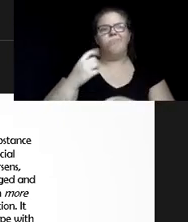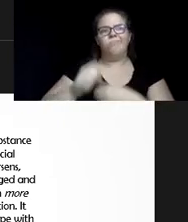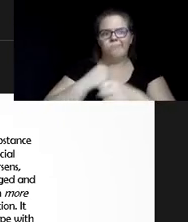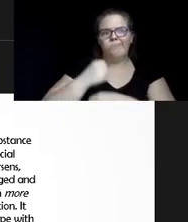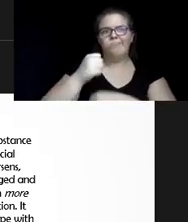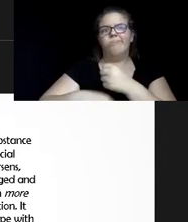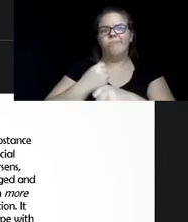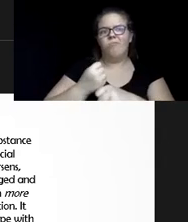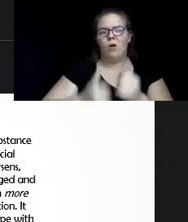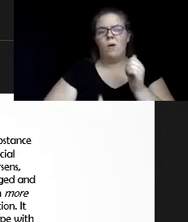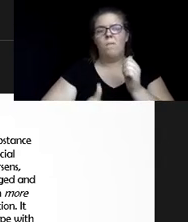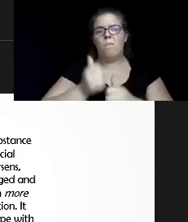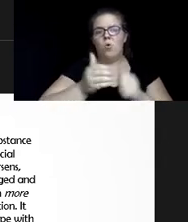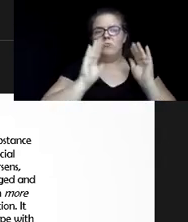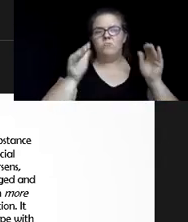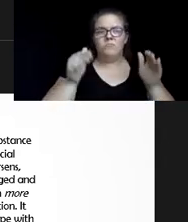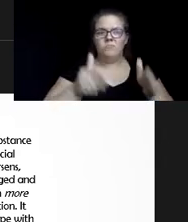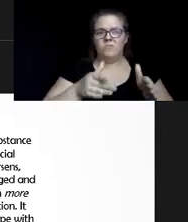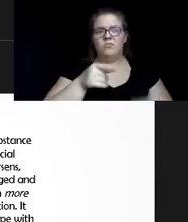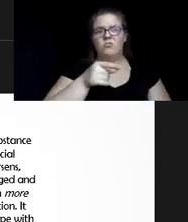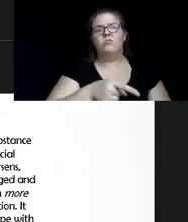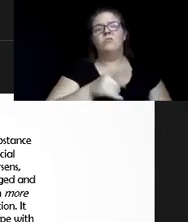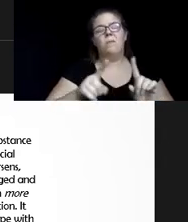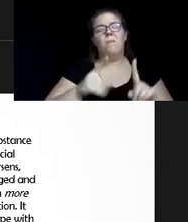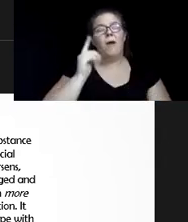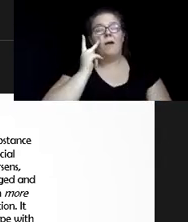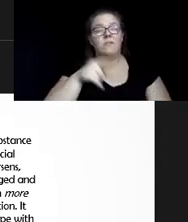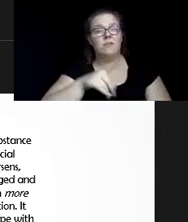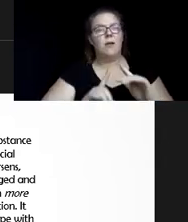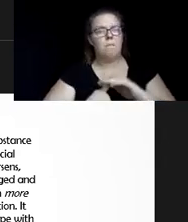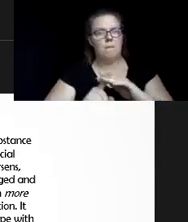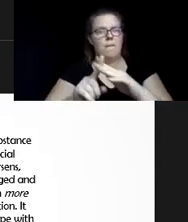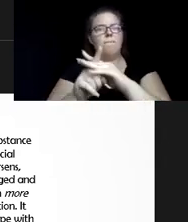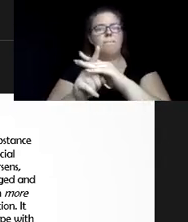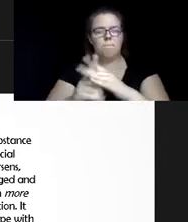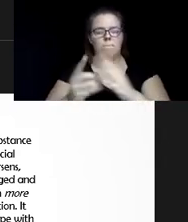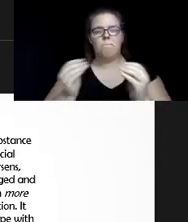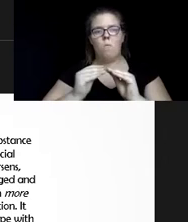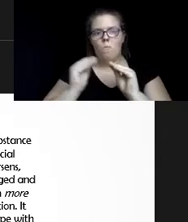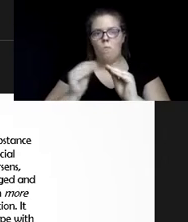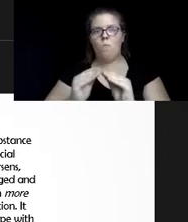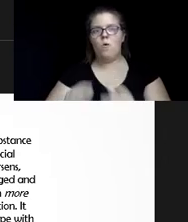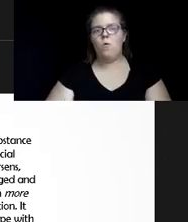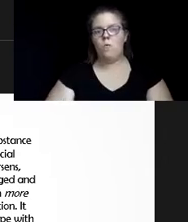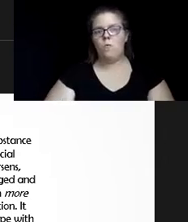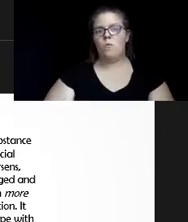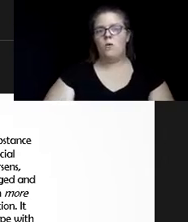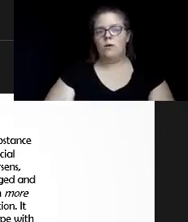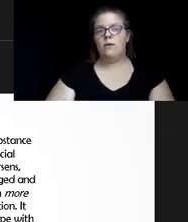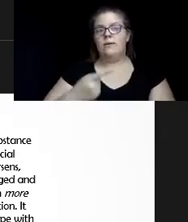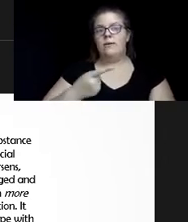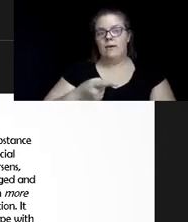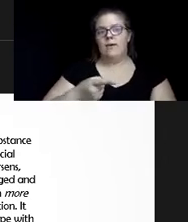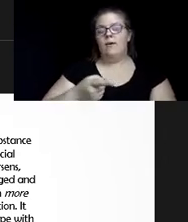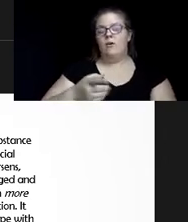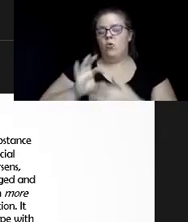attention has been paid to it, but I've seen this topic coming up a lot more in the field of addiction